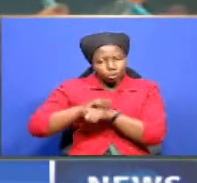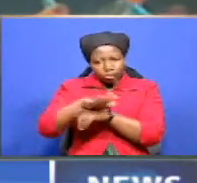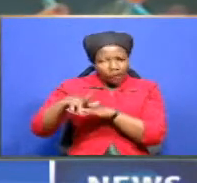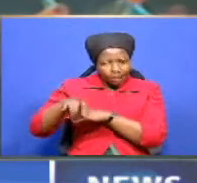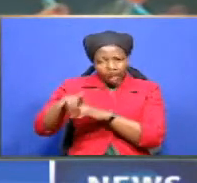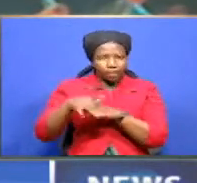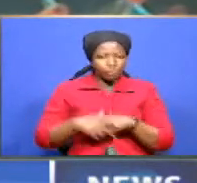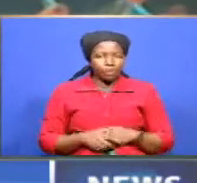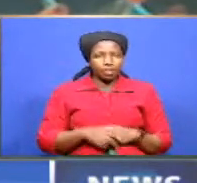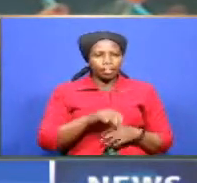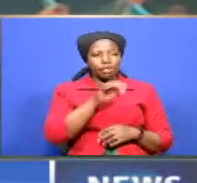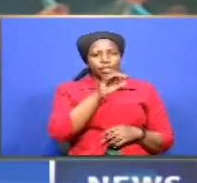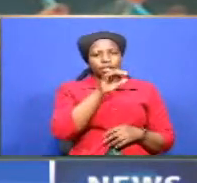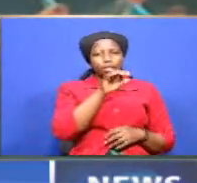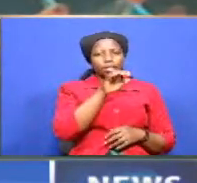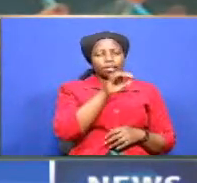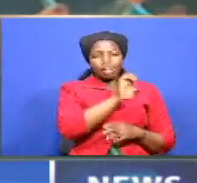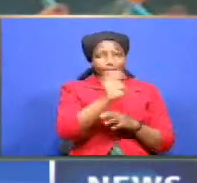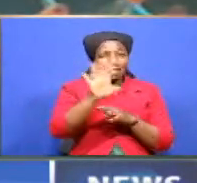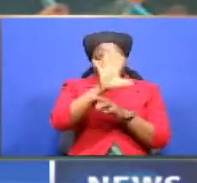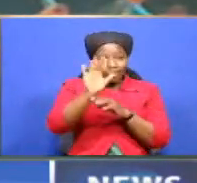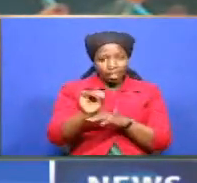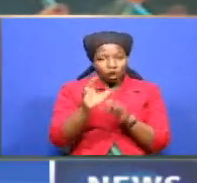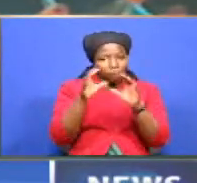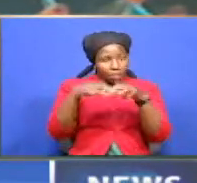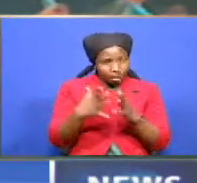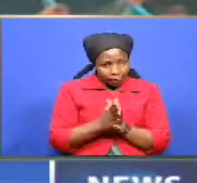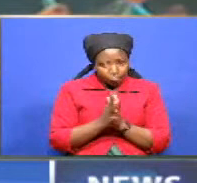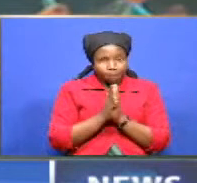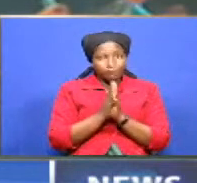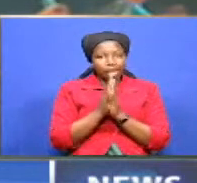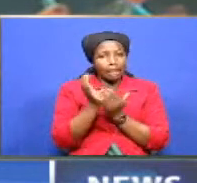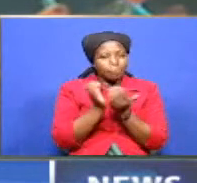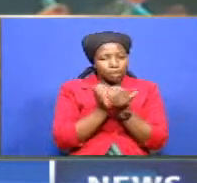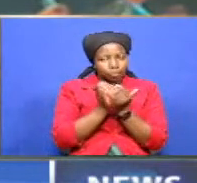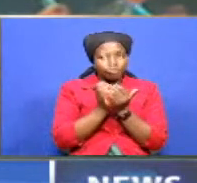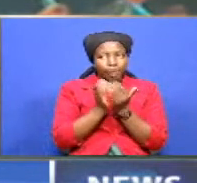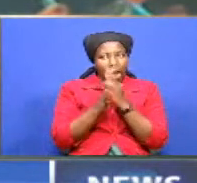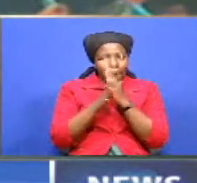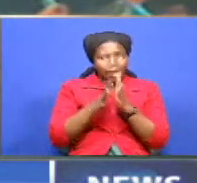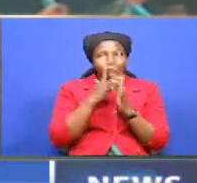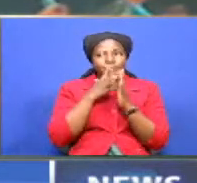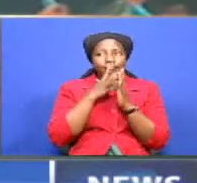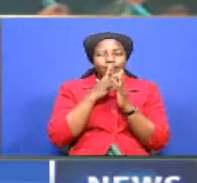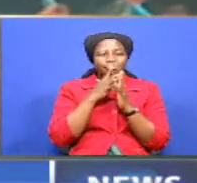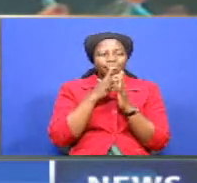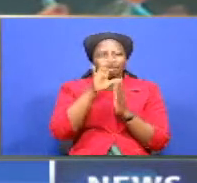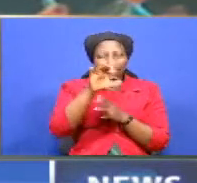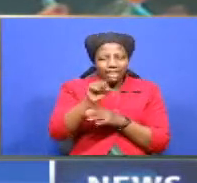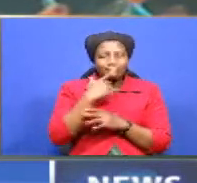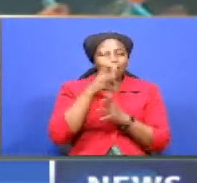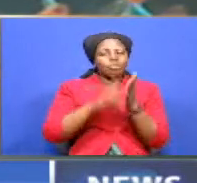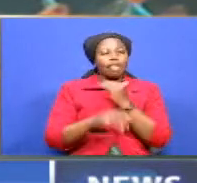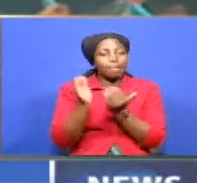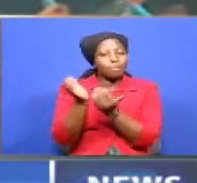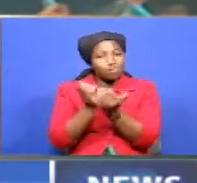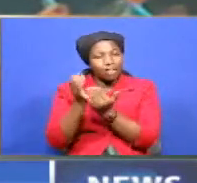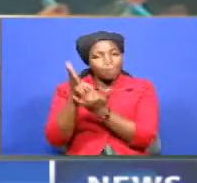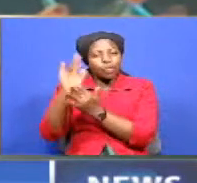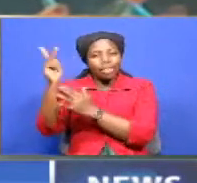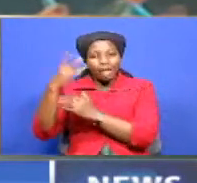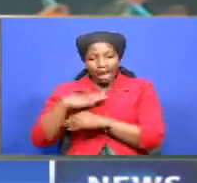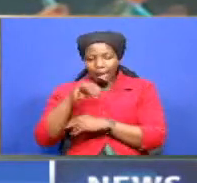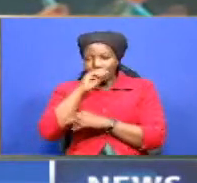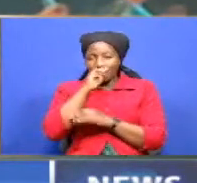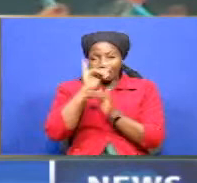Secretary Aidan Mohamed says trade relations between Kenya and Tanzania remain healthy, even as Rift Valley